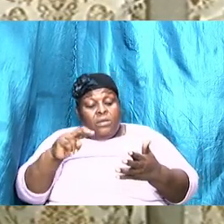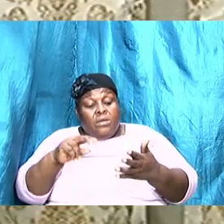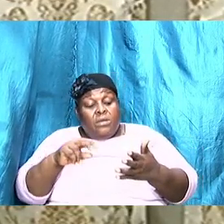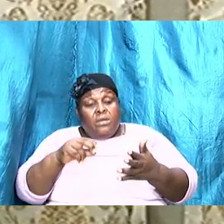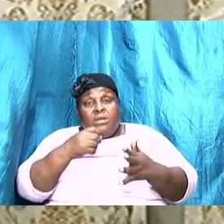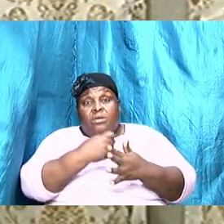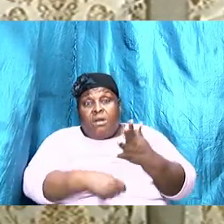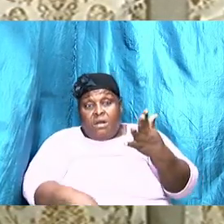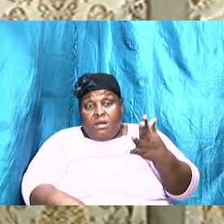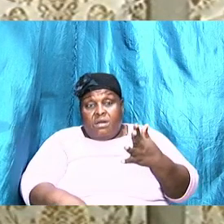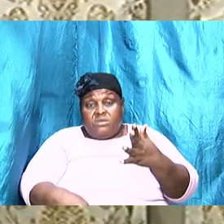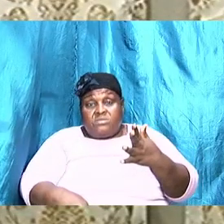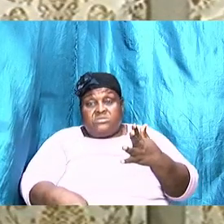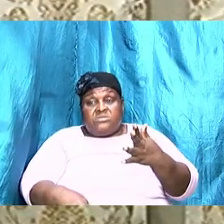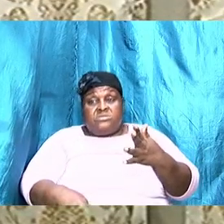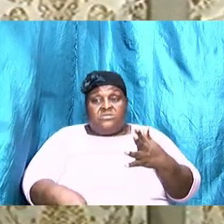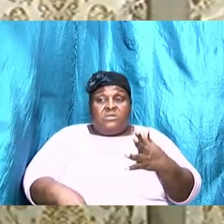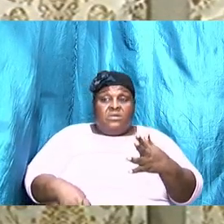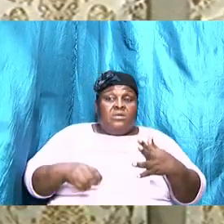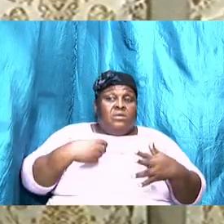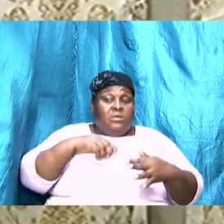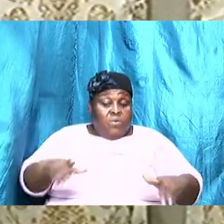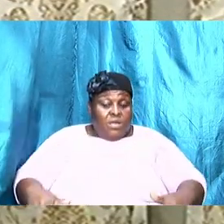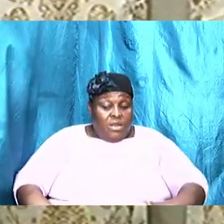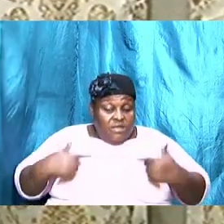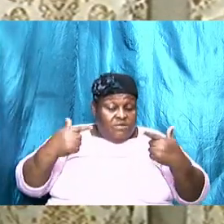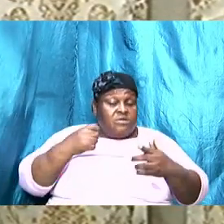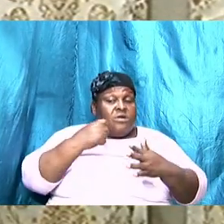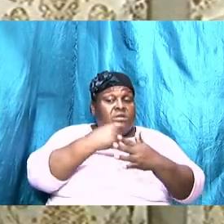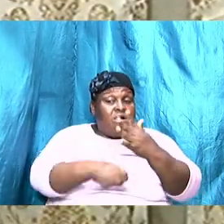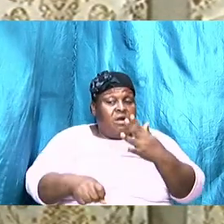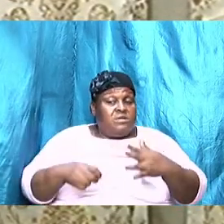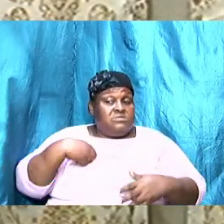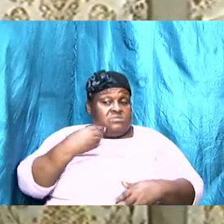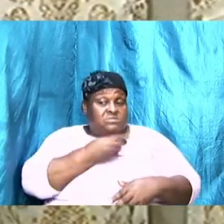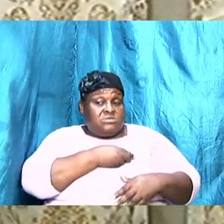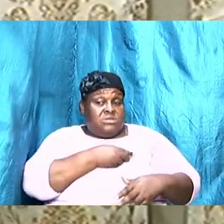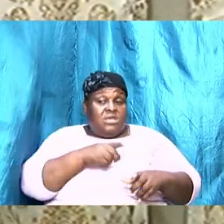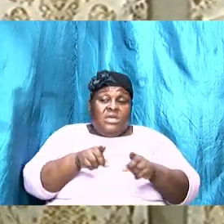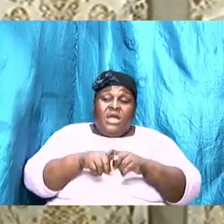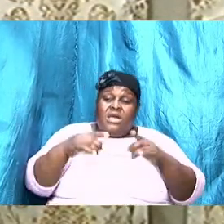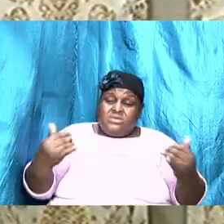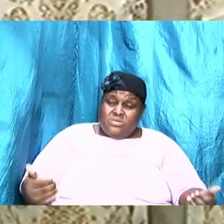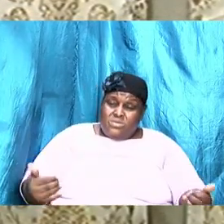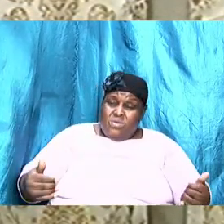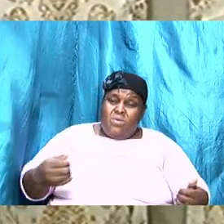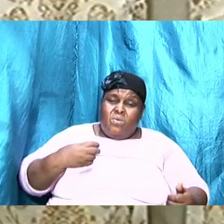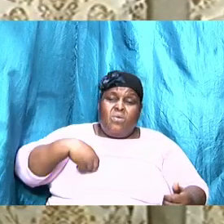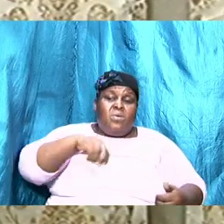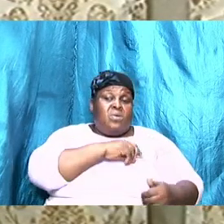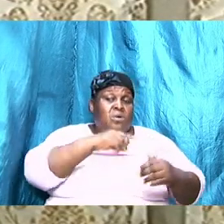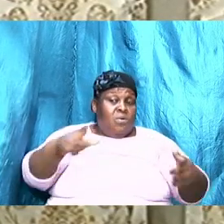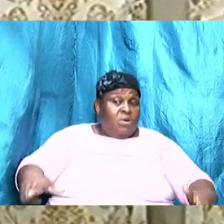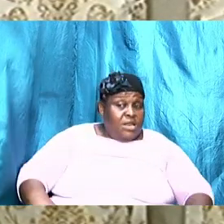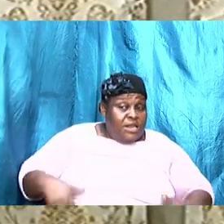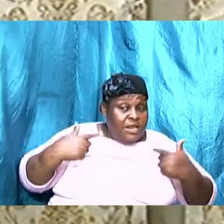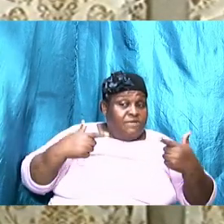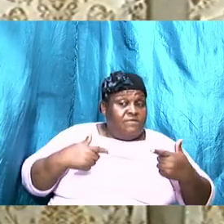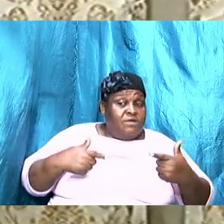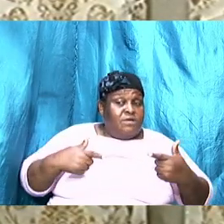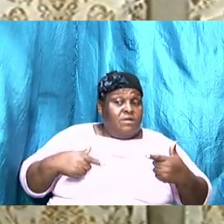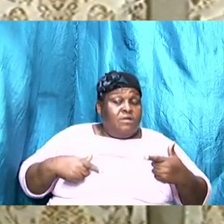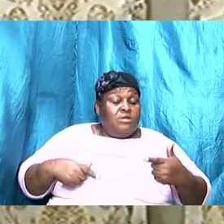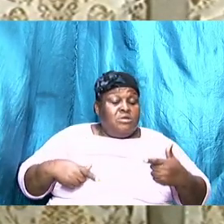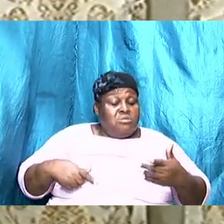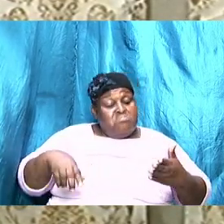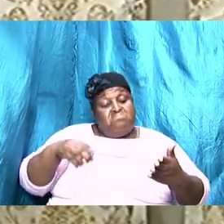living is going to cost us as it is now our living as it relates to projects that we